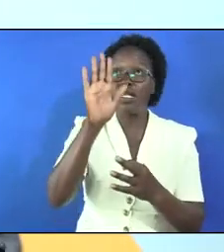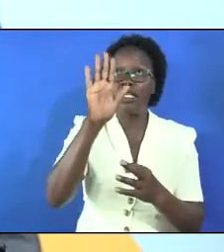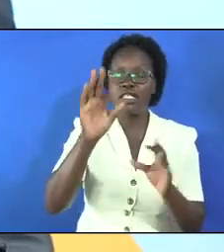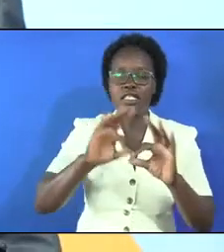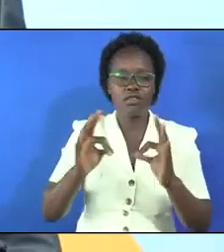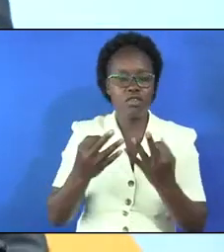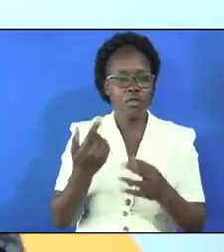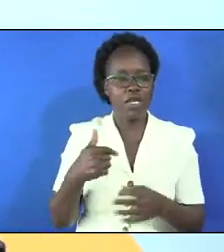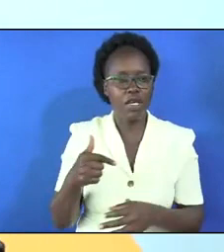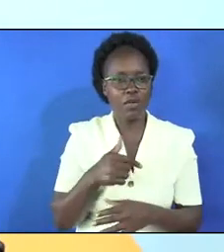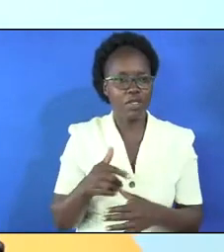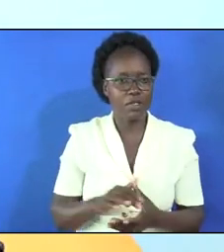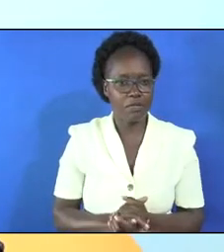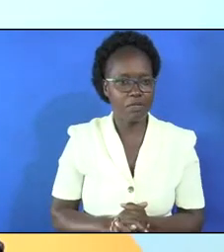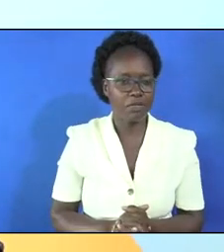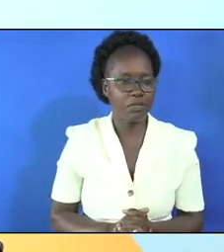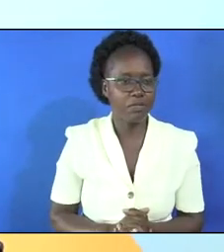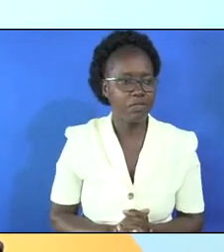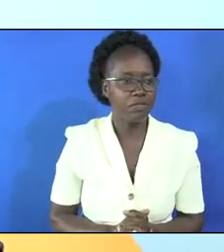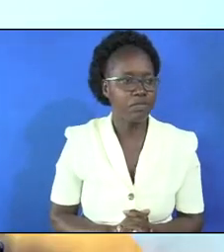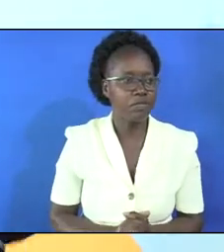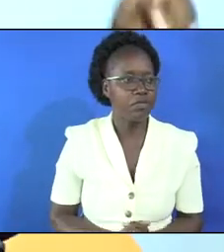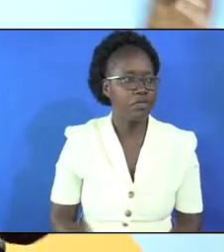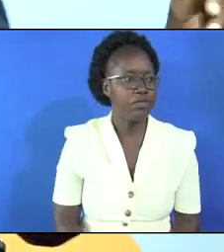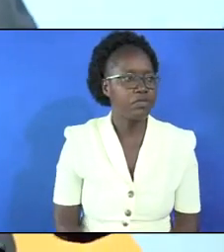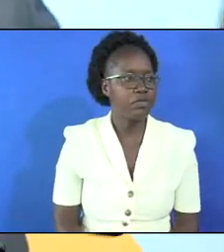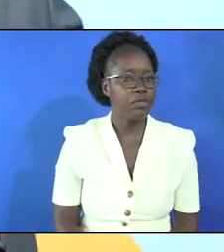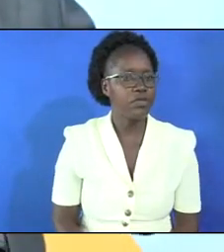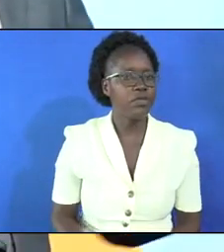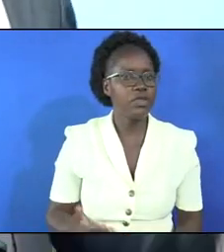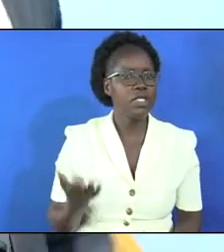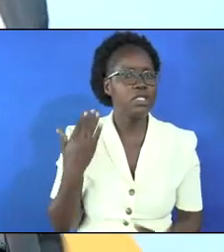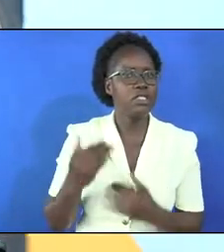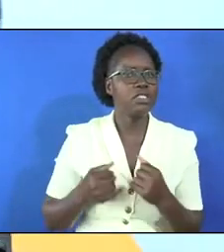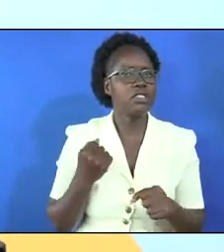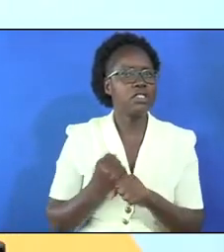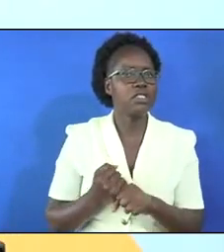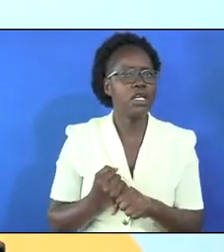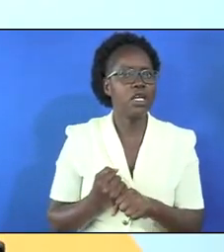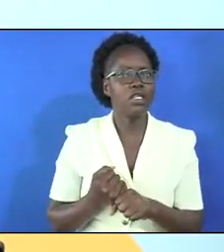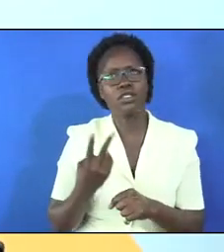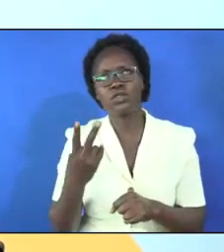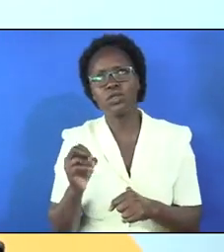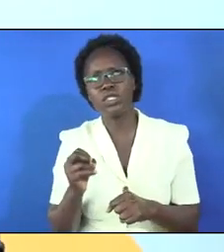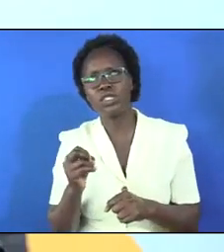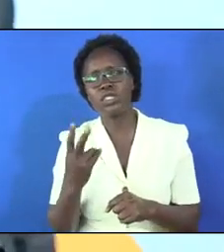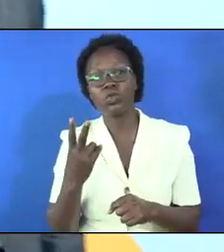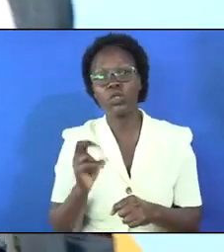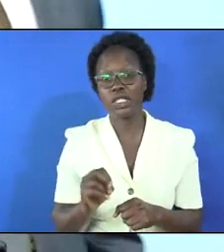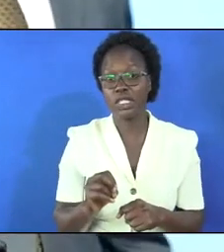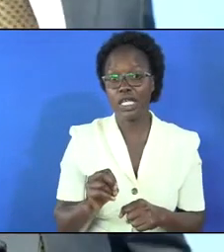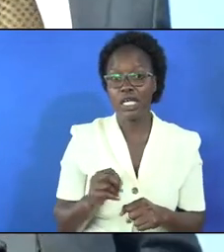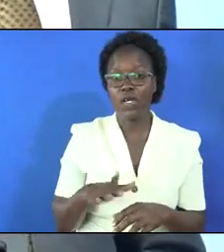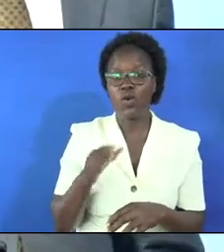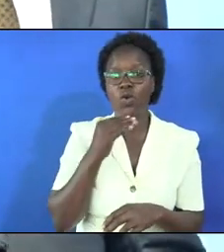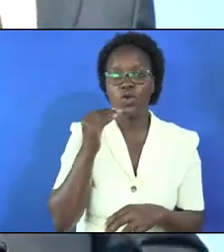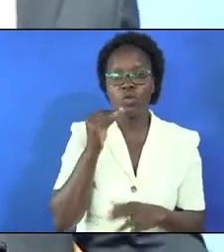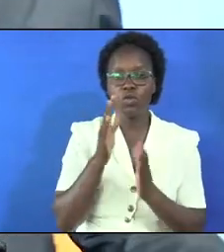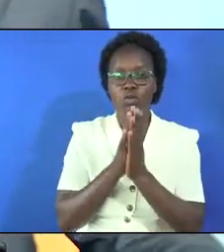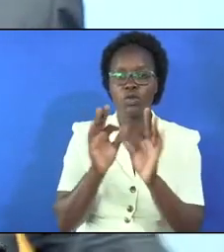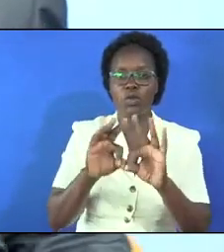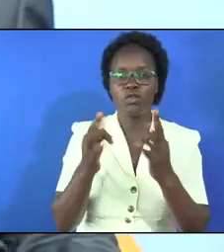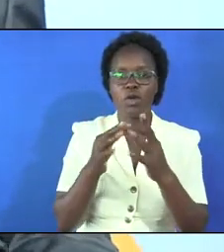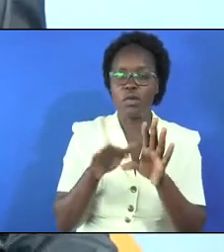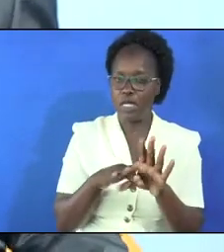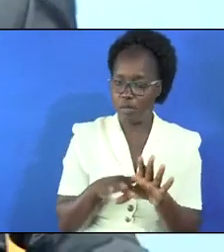last year but one i went home to pray with our